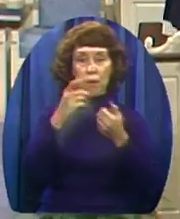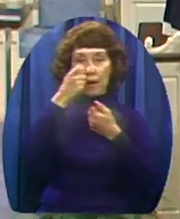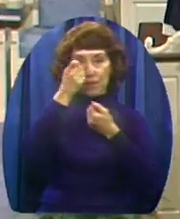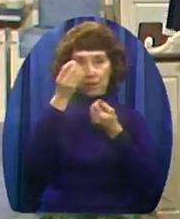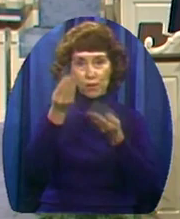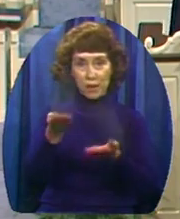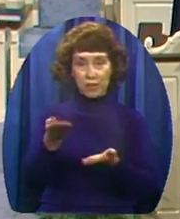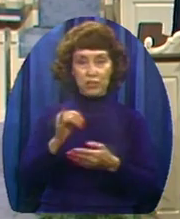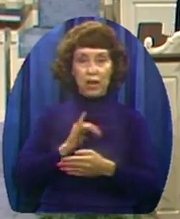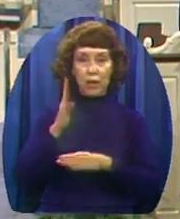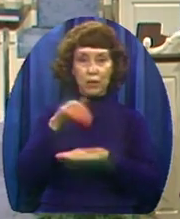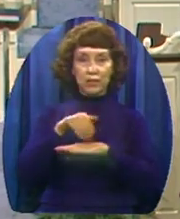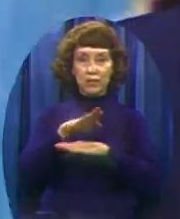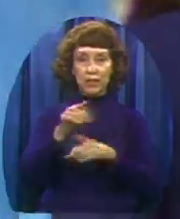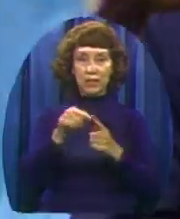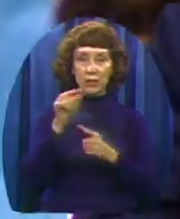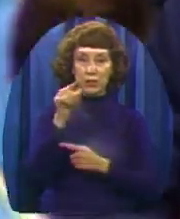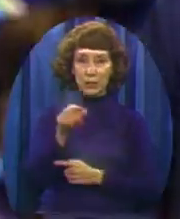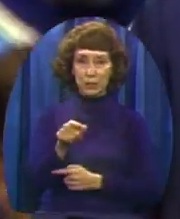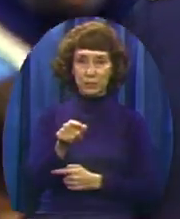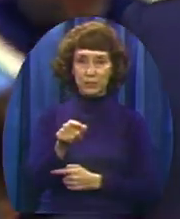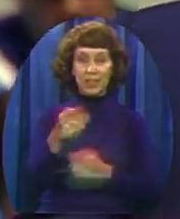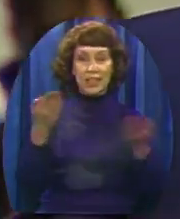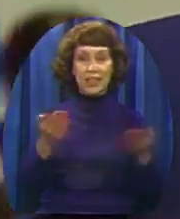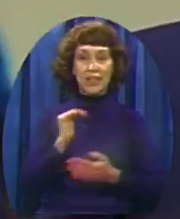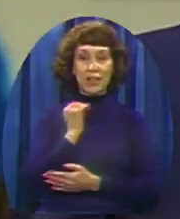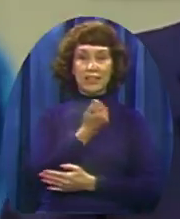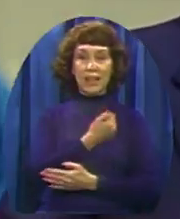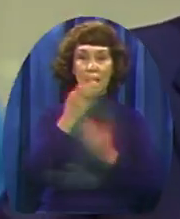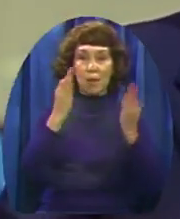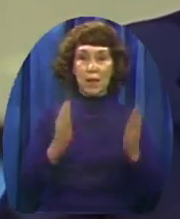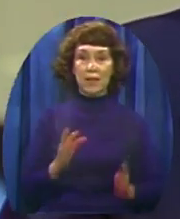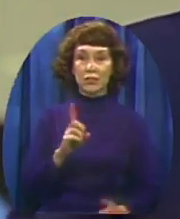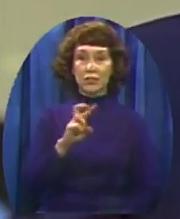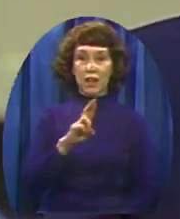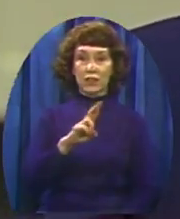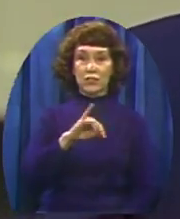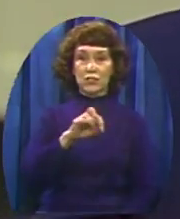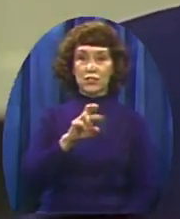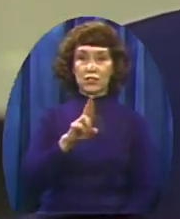Thank you, Nell. Thank you. Be seated. Joy to the world.